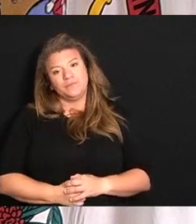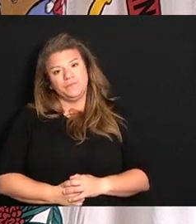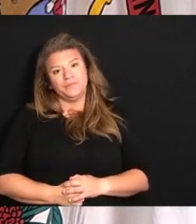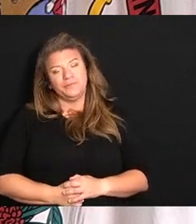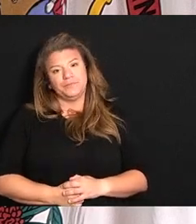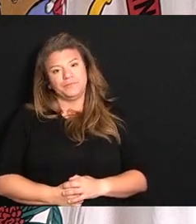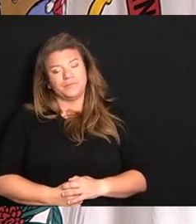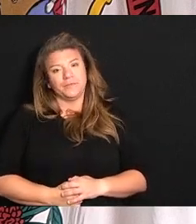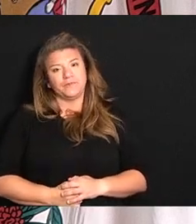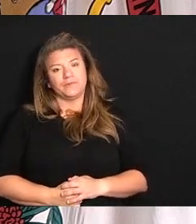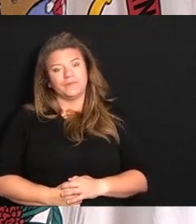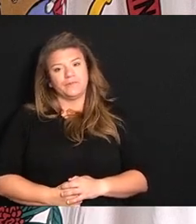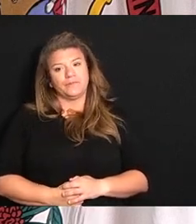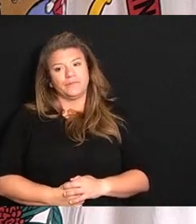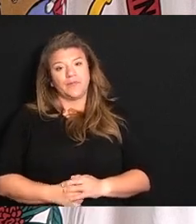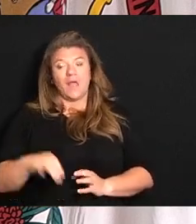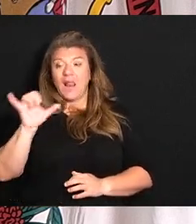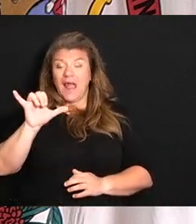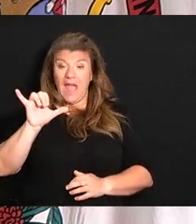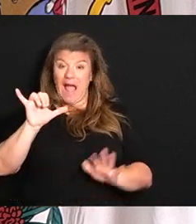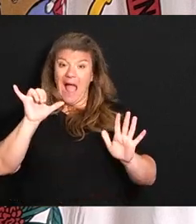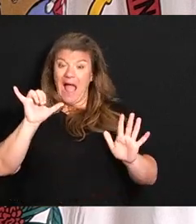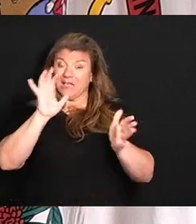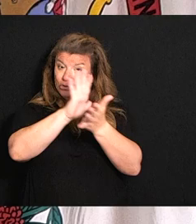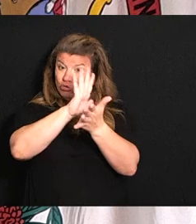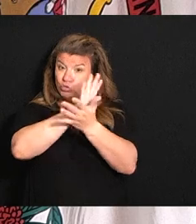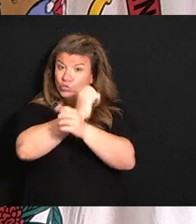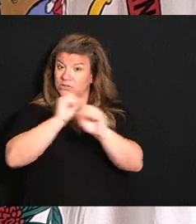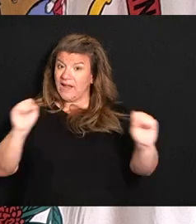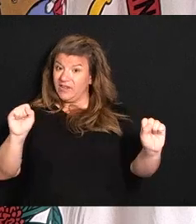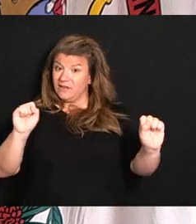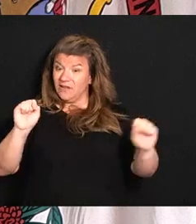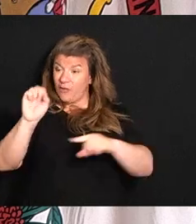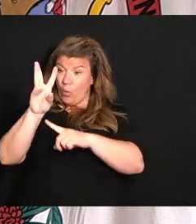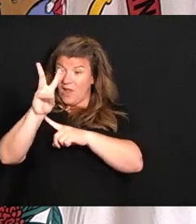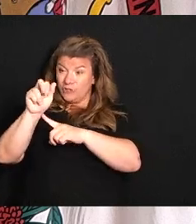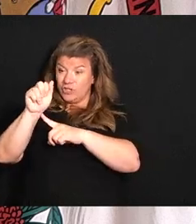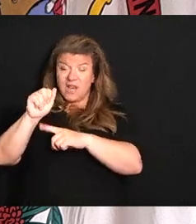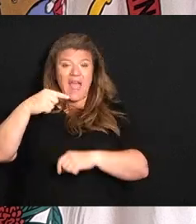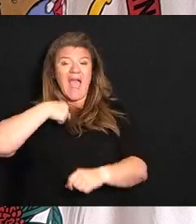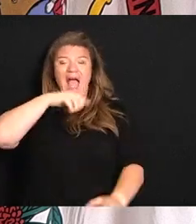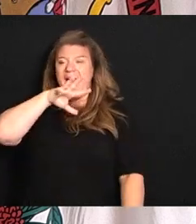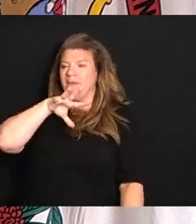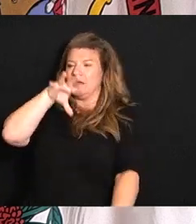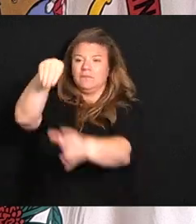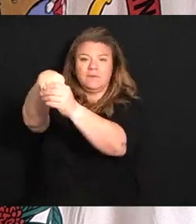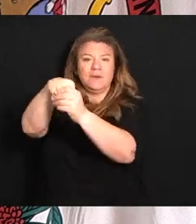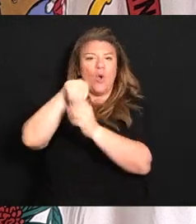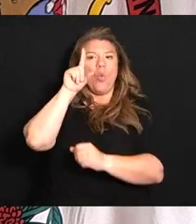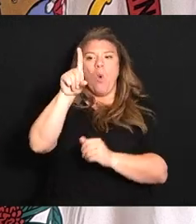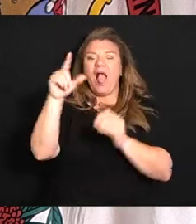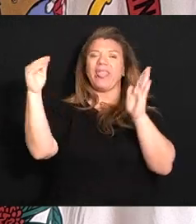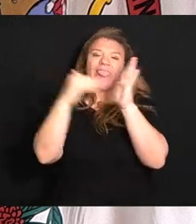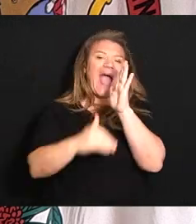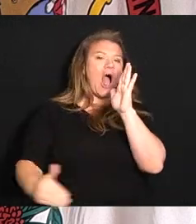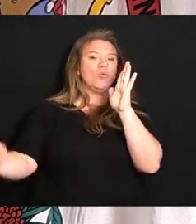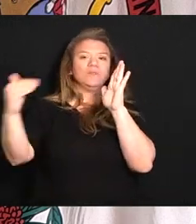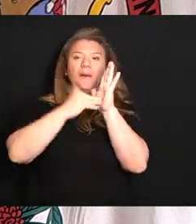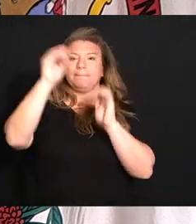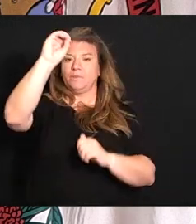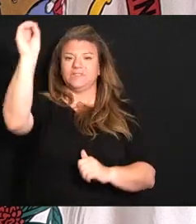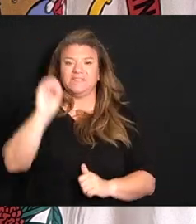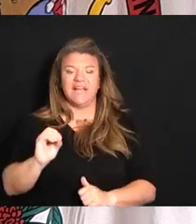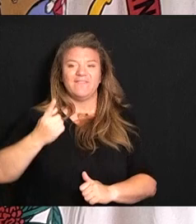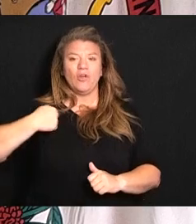Like I said, as far as school safety in West Virginia, I'm all in 1000% to try to do any and everything we